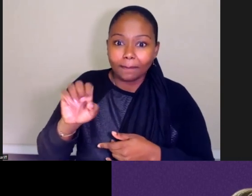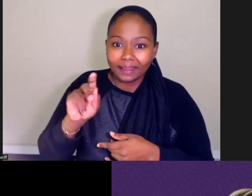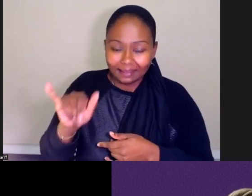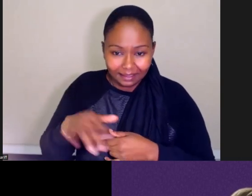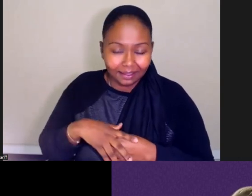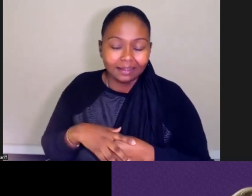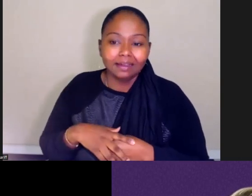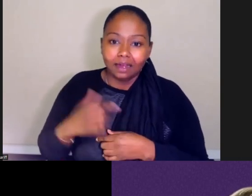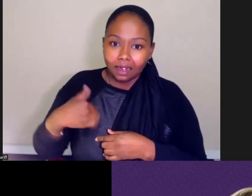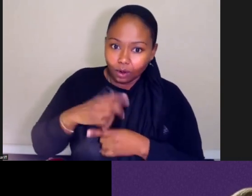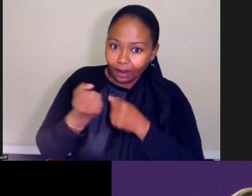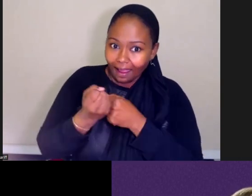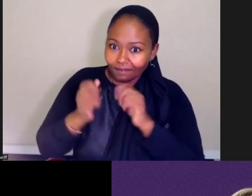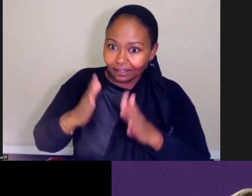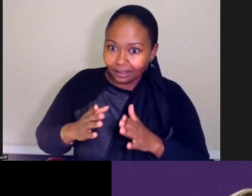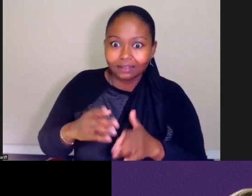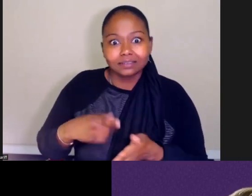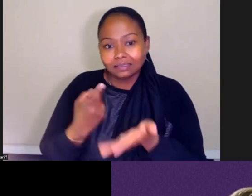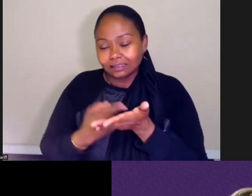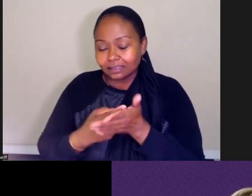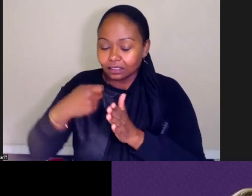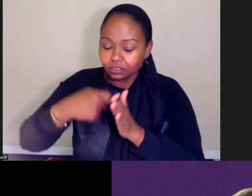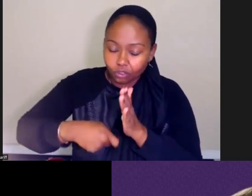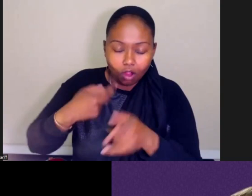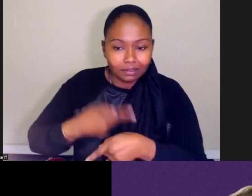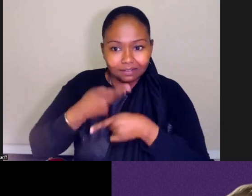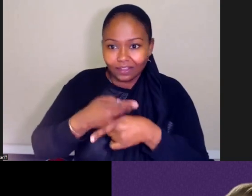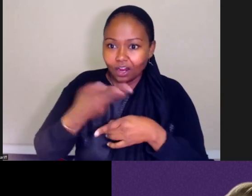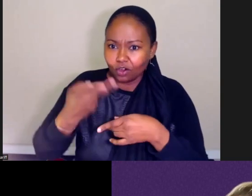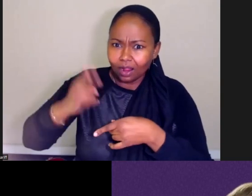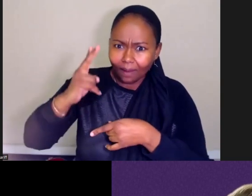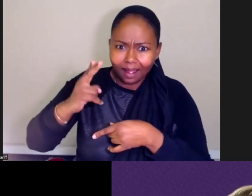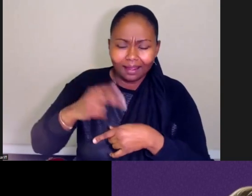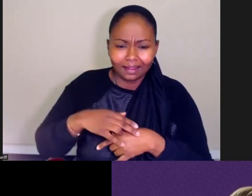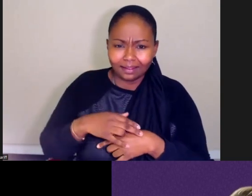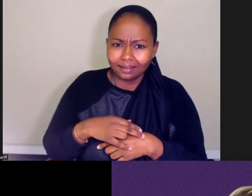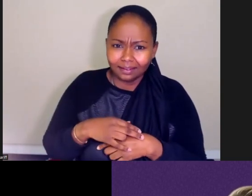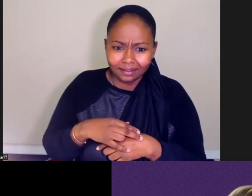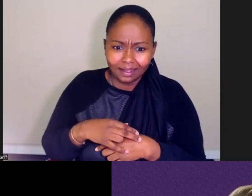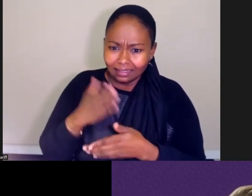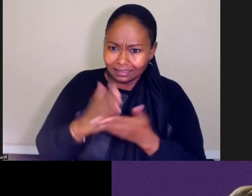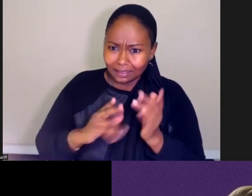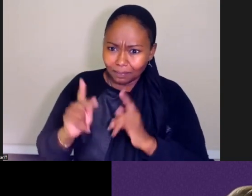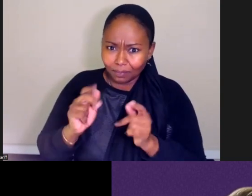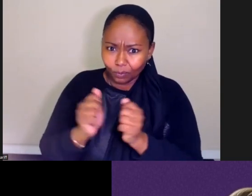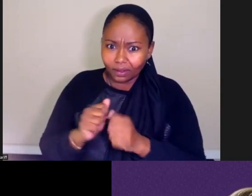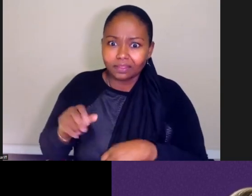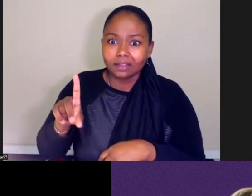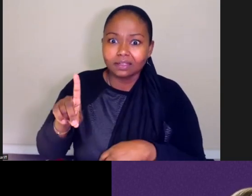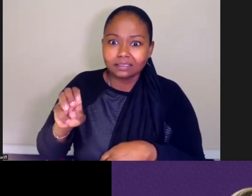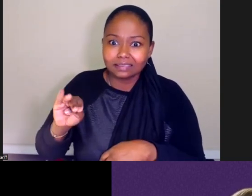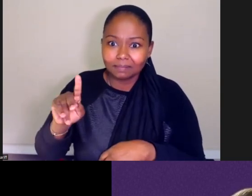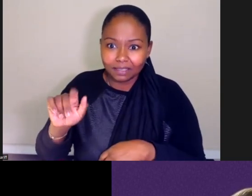the cost of care and how high it is, especially somebody suffering from Alzheimer's or dementia and the availability.